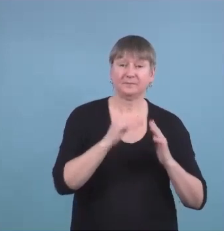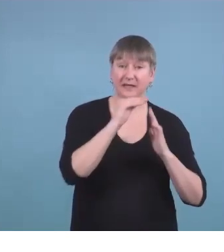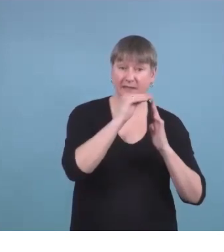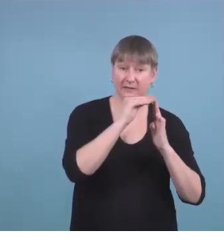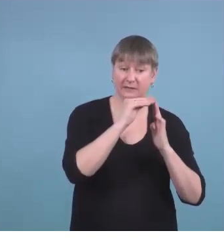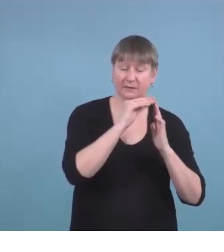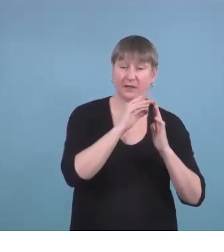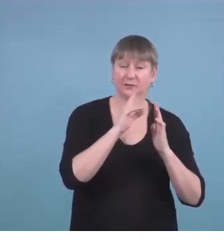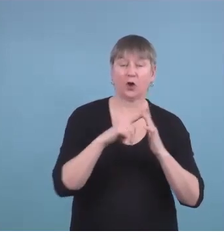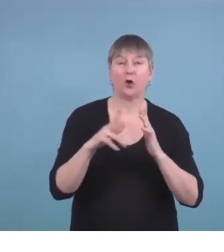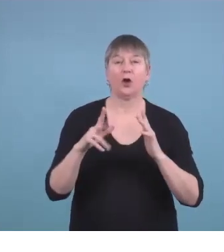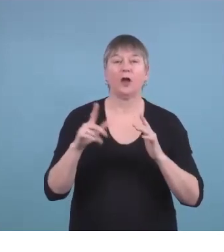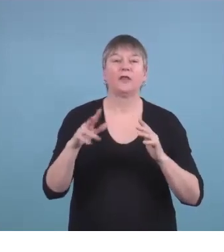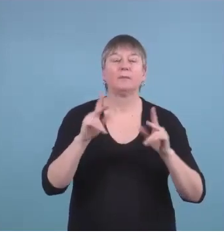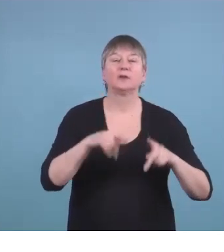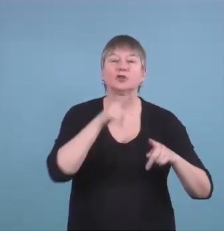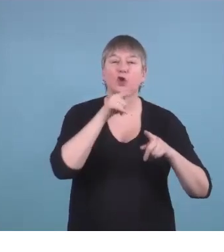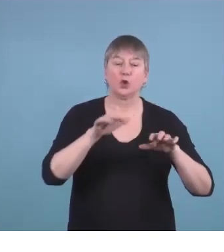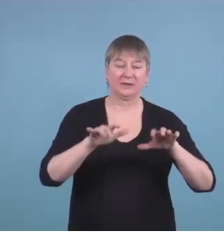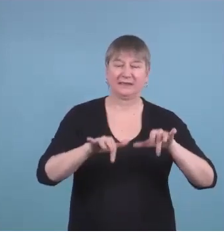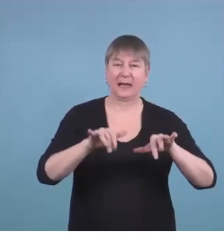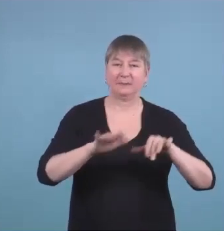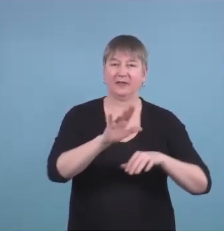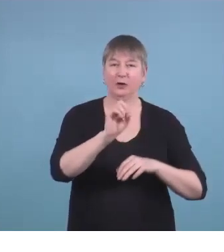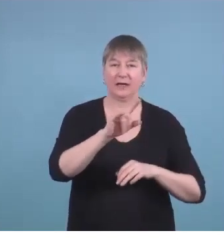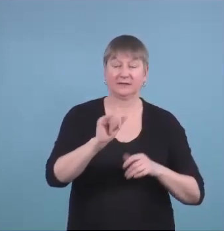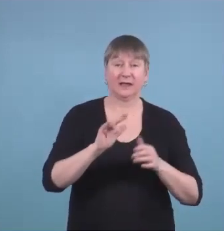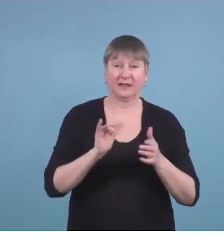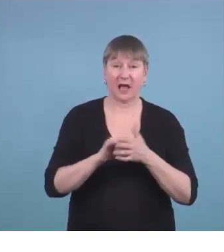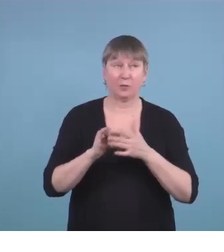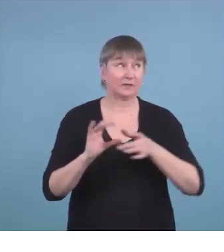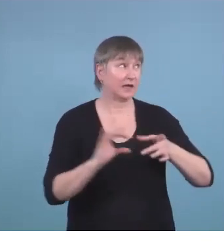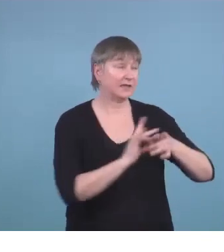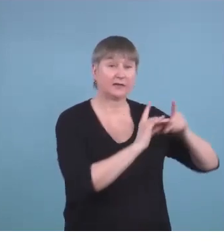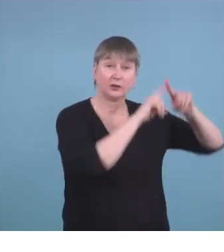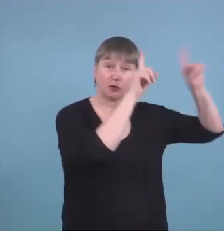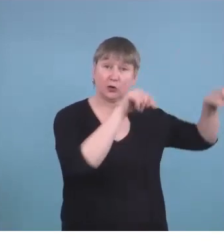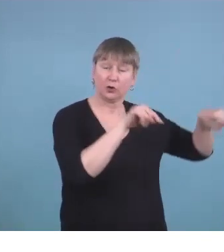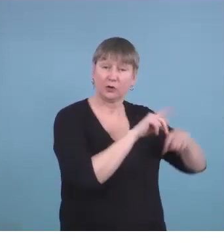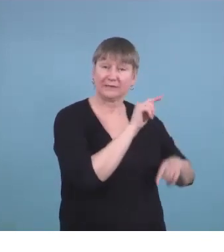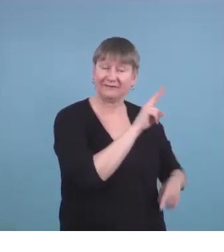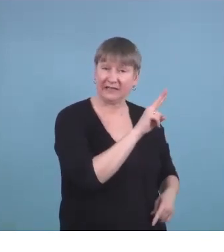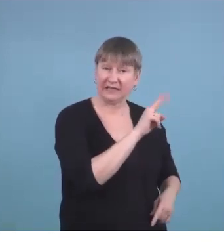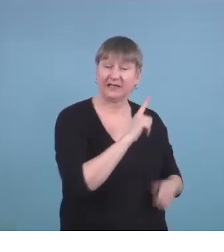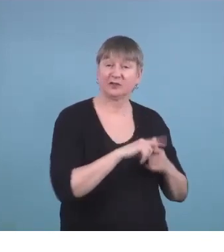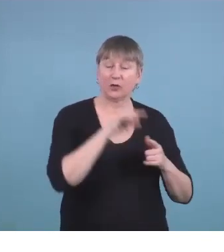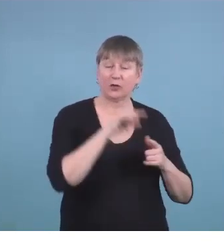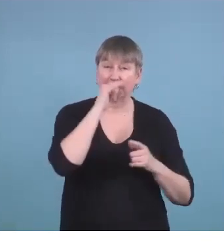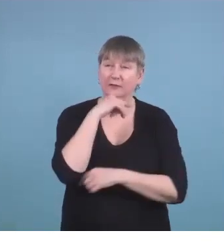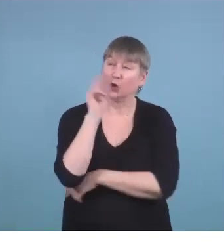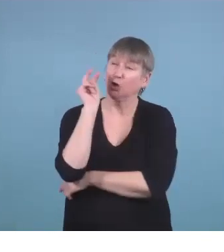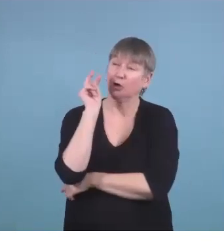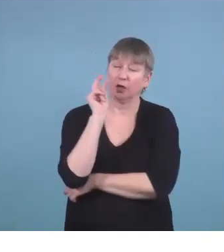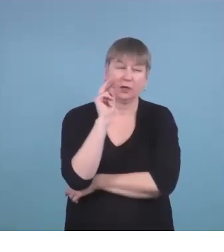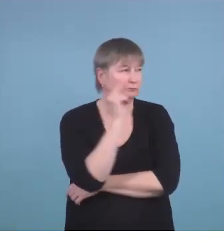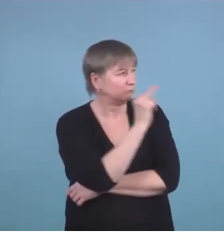essay connected to a big TV so that the kids could see the screen what was being